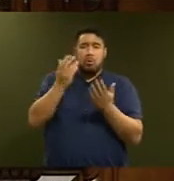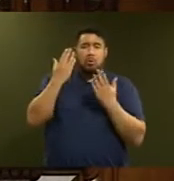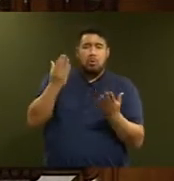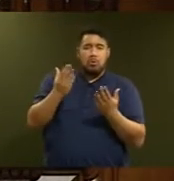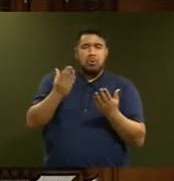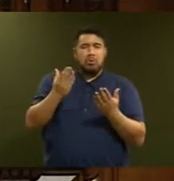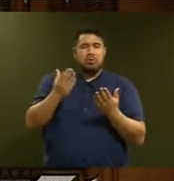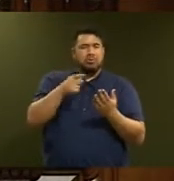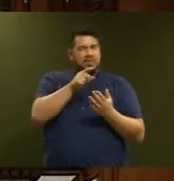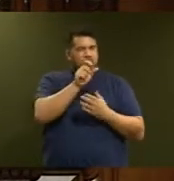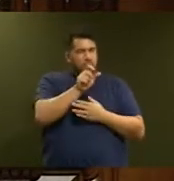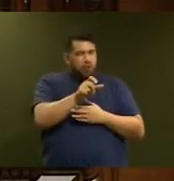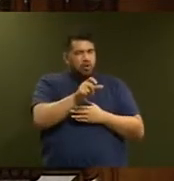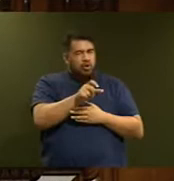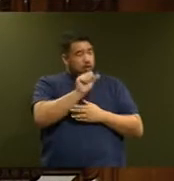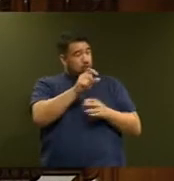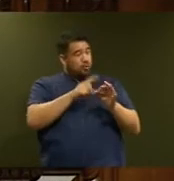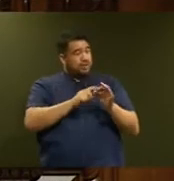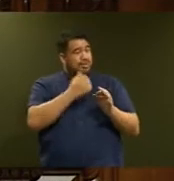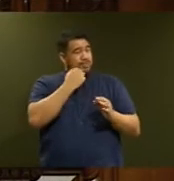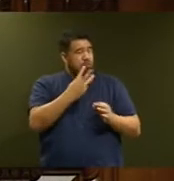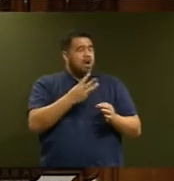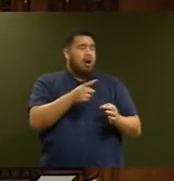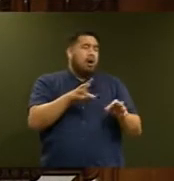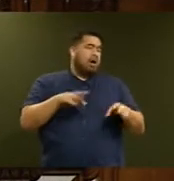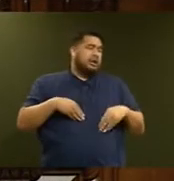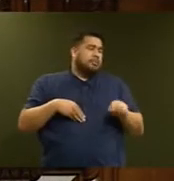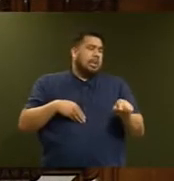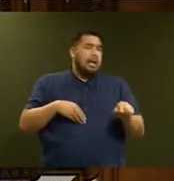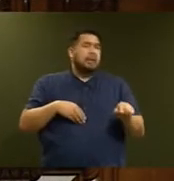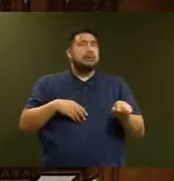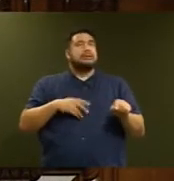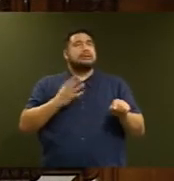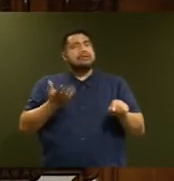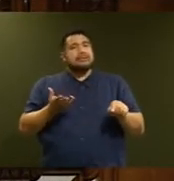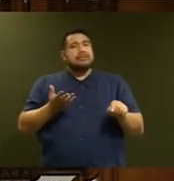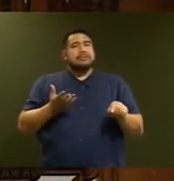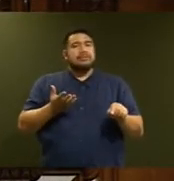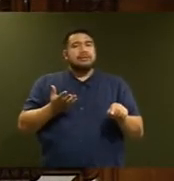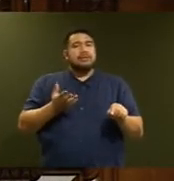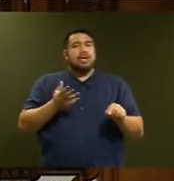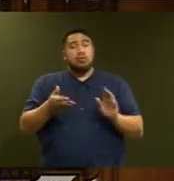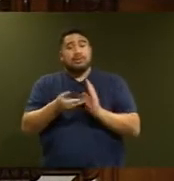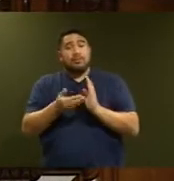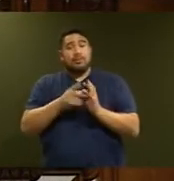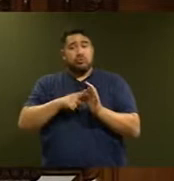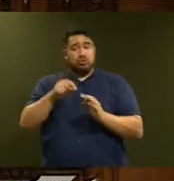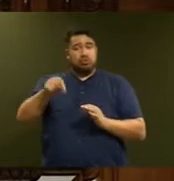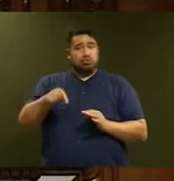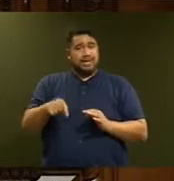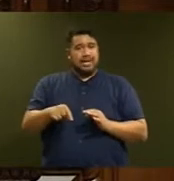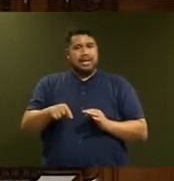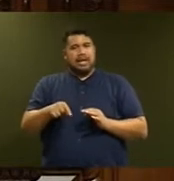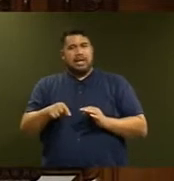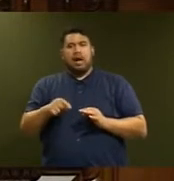which I let through for her question number three today, and a number of supplementaries, is going to be slightly